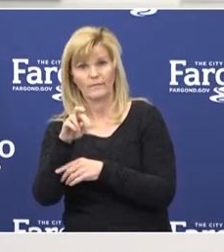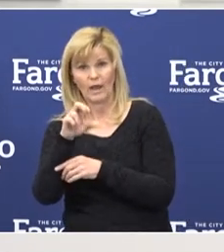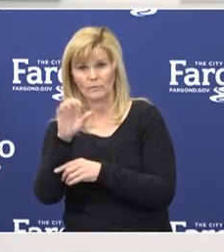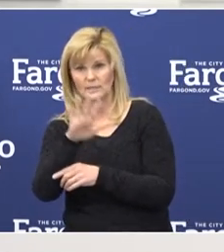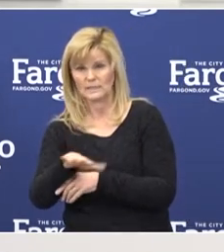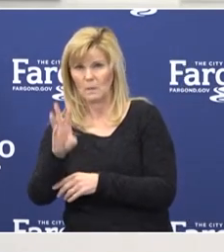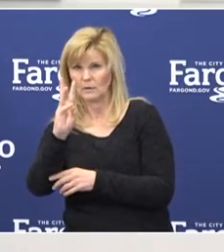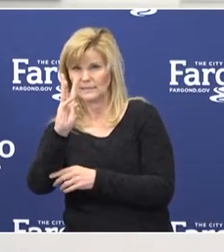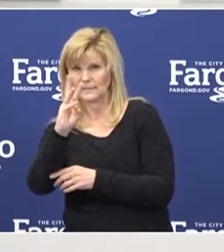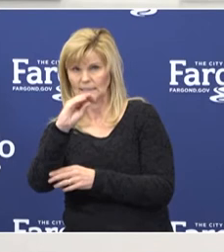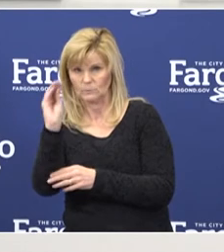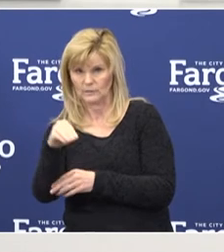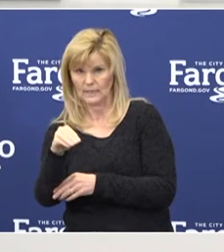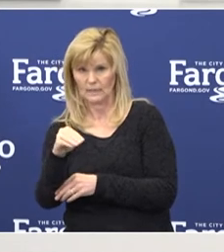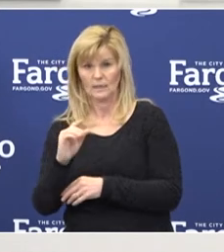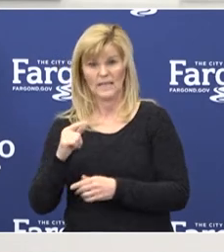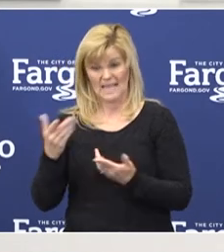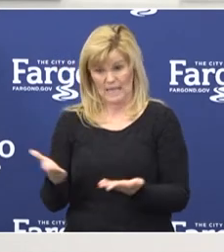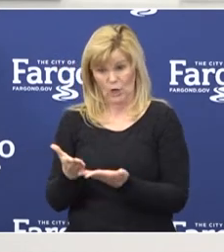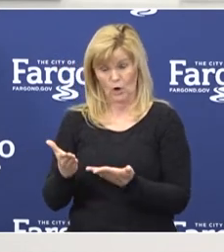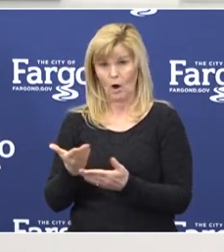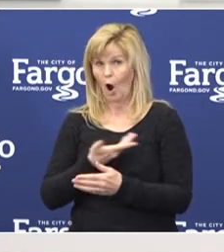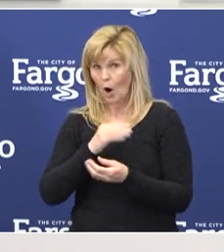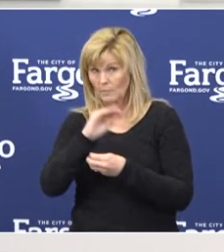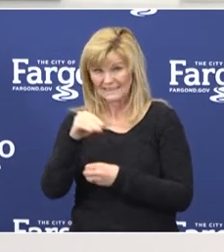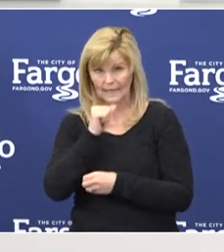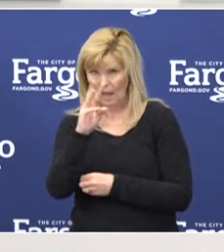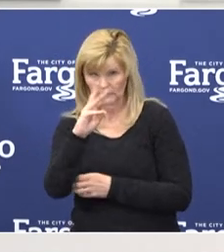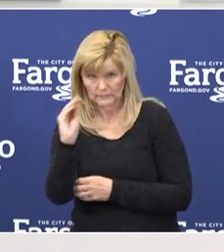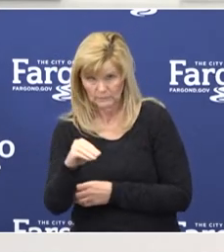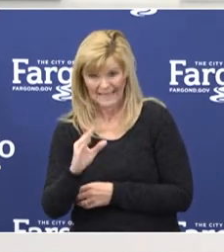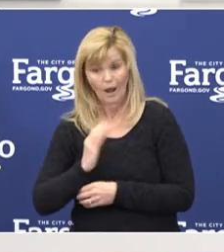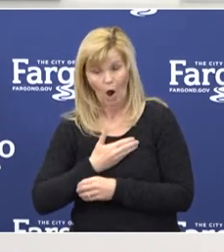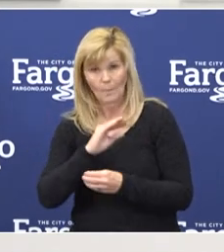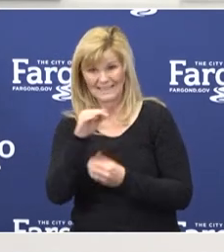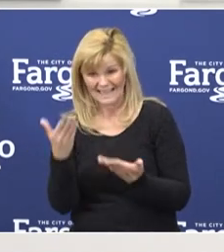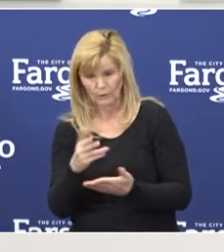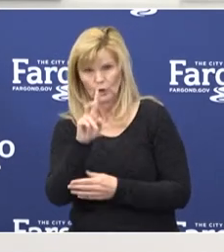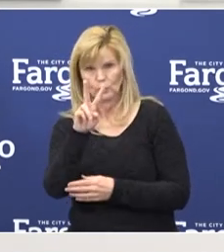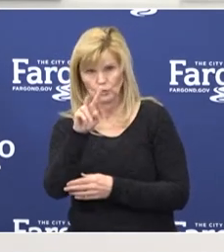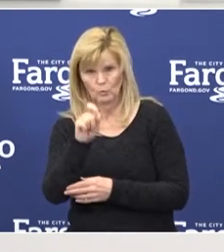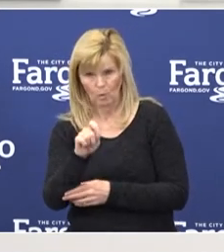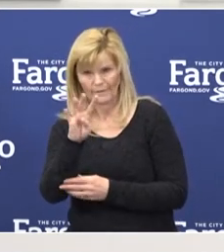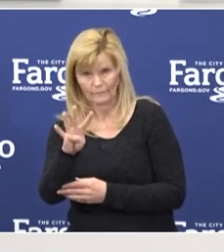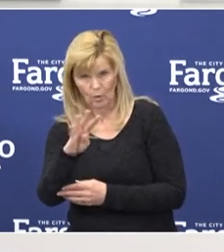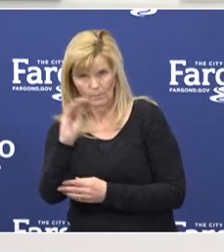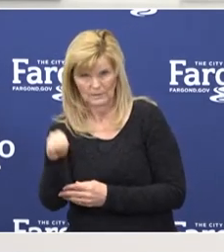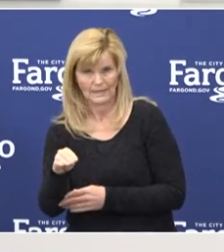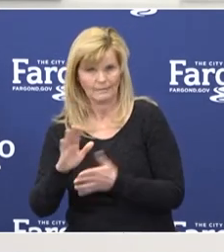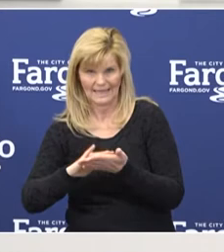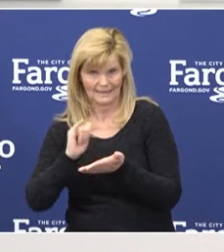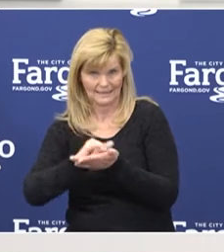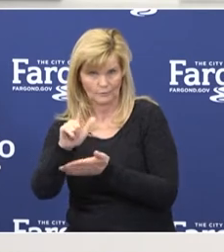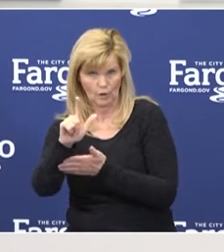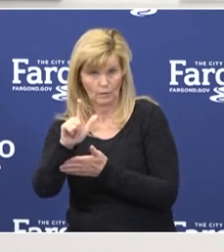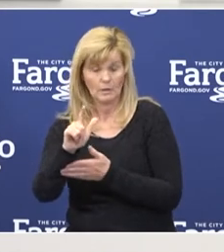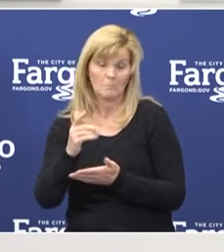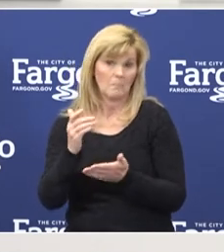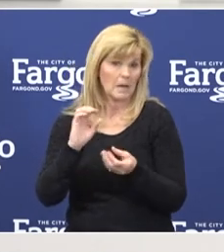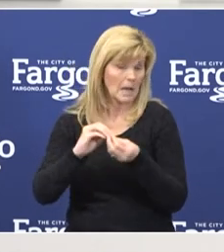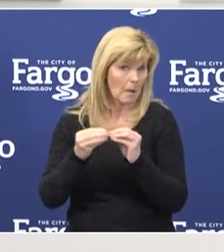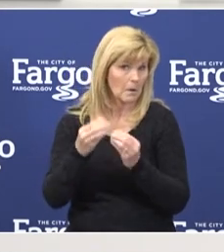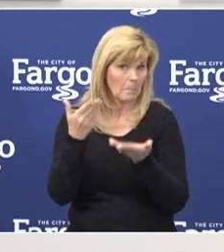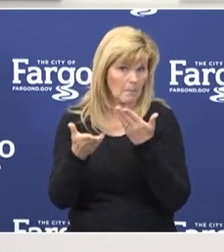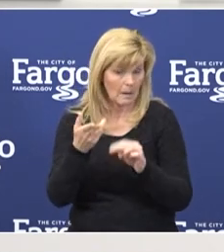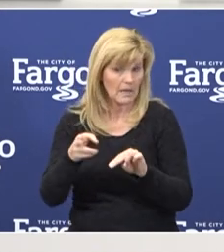6 percent. We're running about 2.4 percent at this time. It would not be uncommon to see our death count go up, but are we going to overwhelm medical